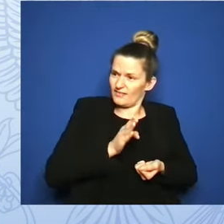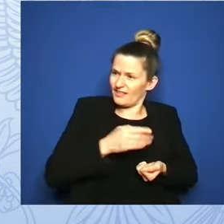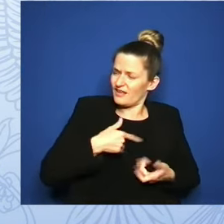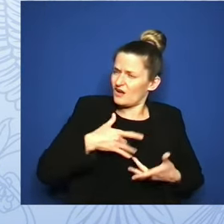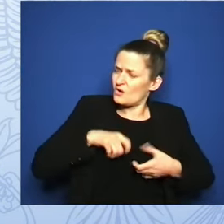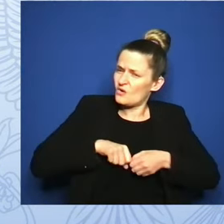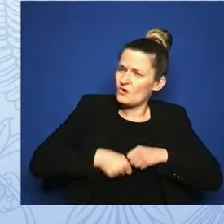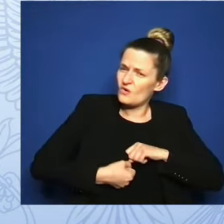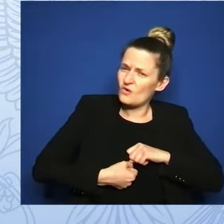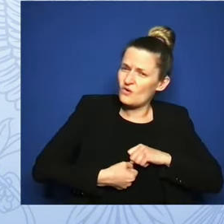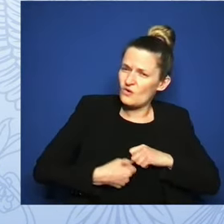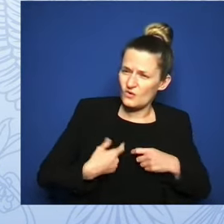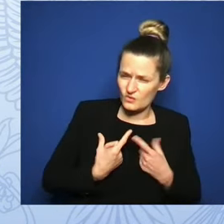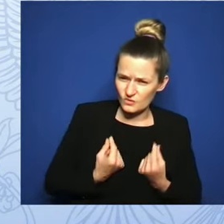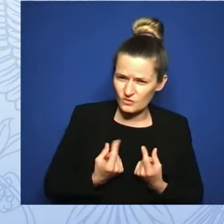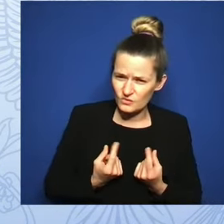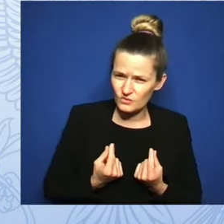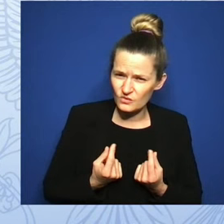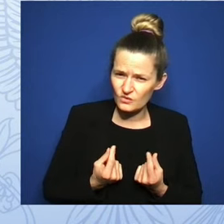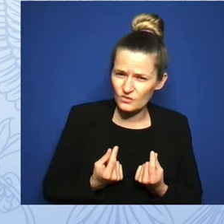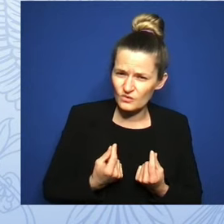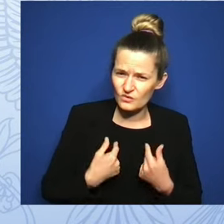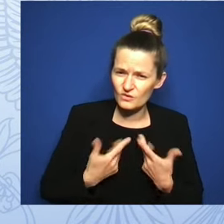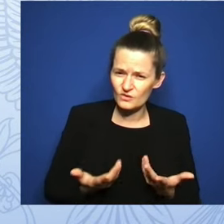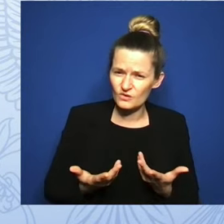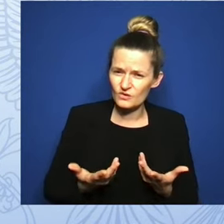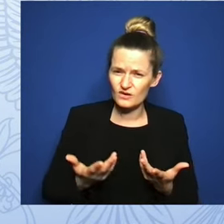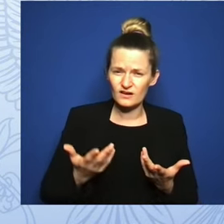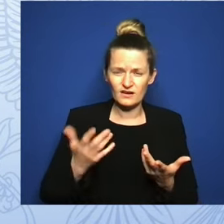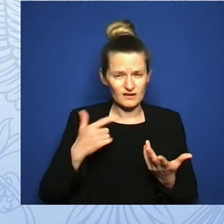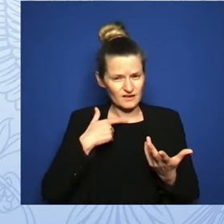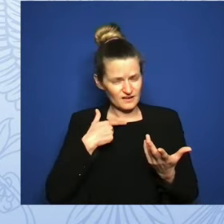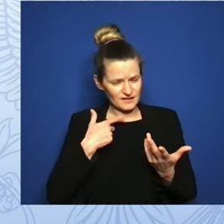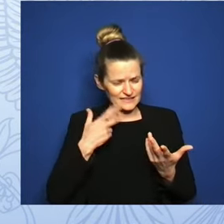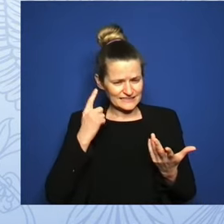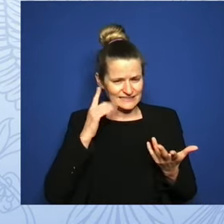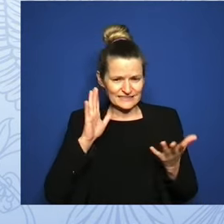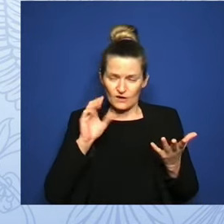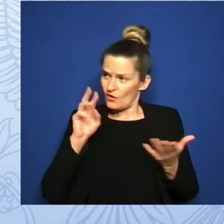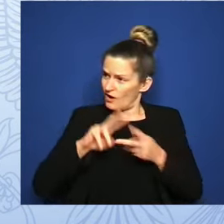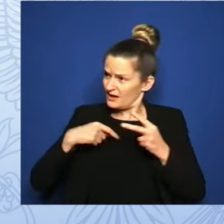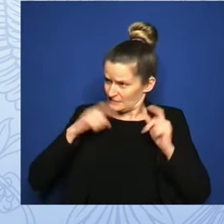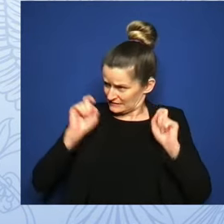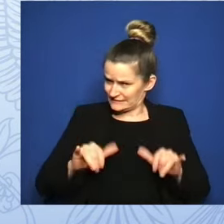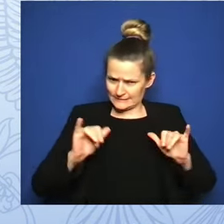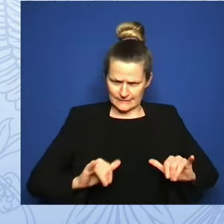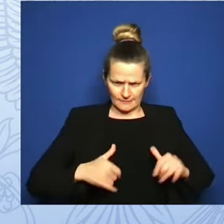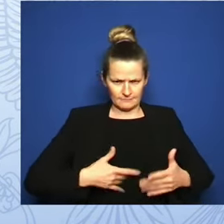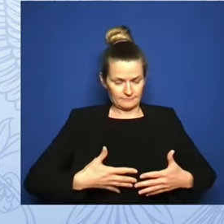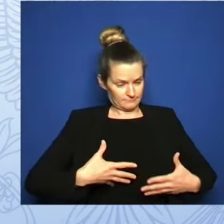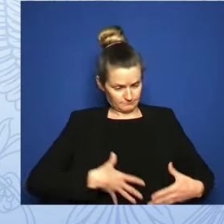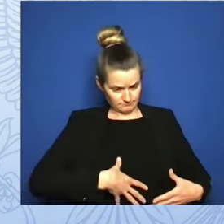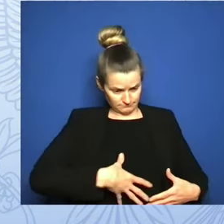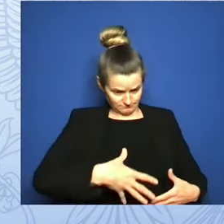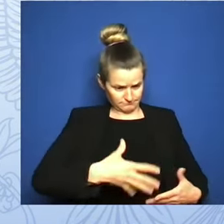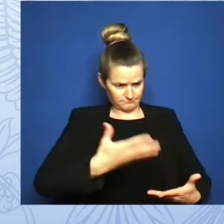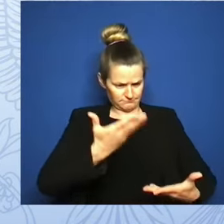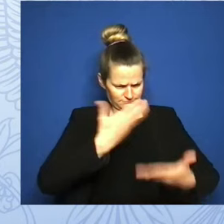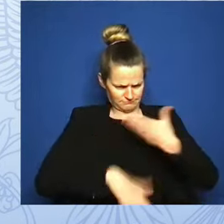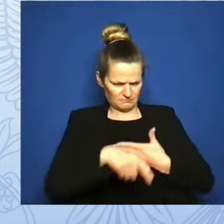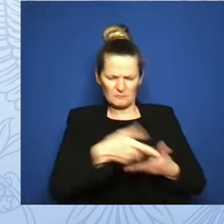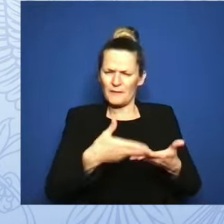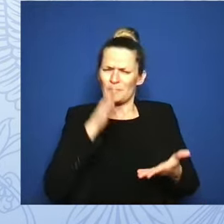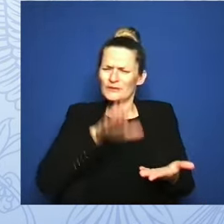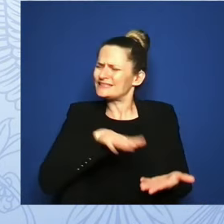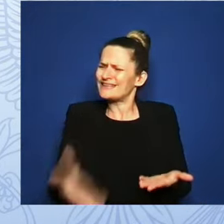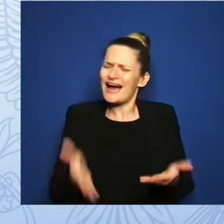I could either remain pregnant and give birth to my baby that would inevitably die, or terminate the pregnancy and preserve my own health.